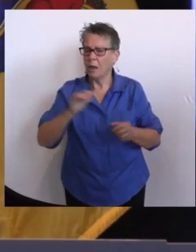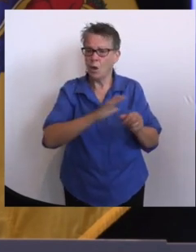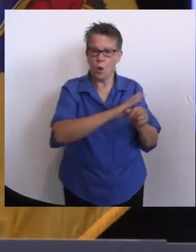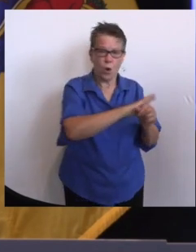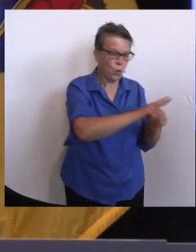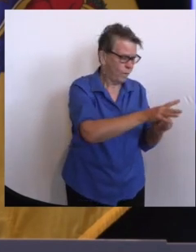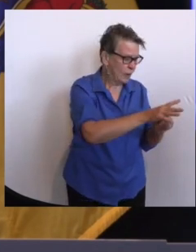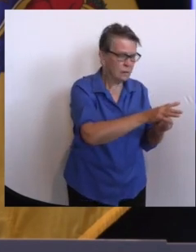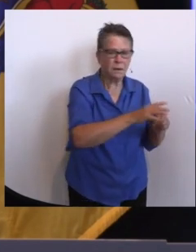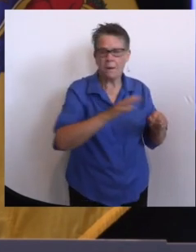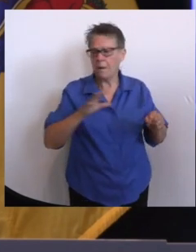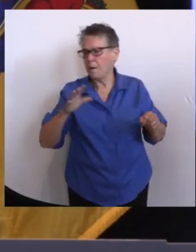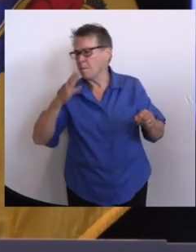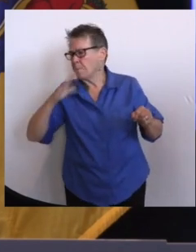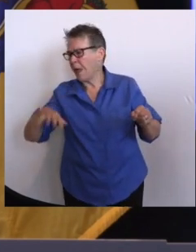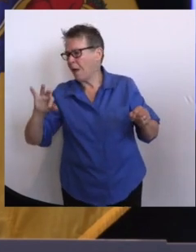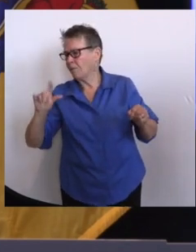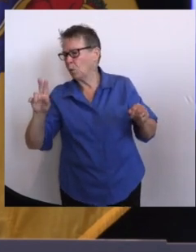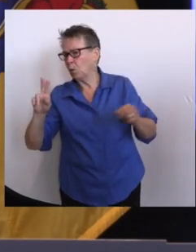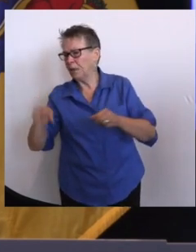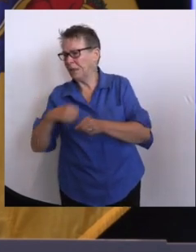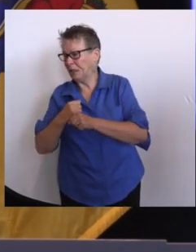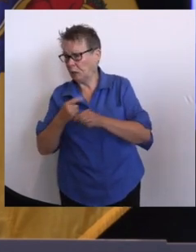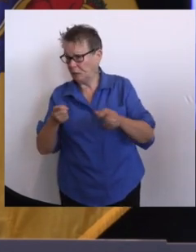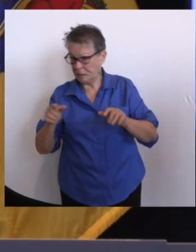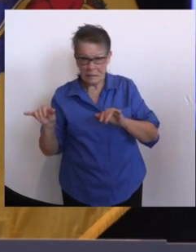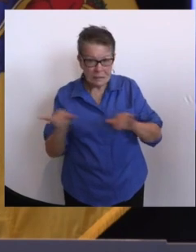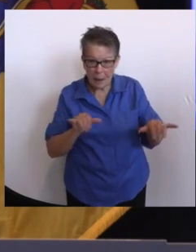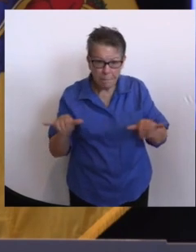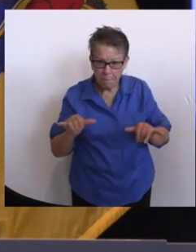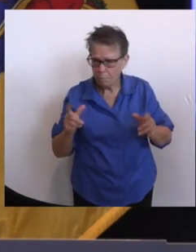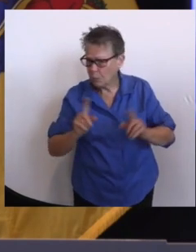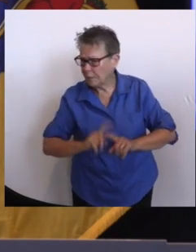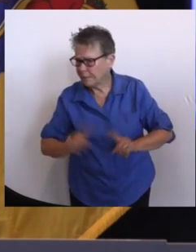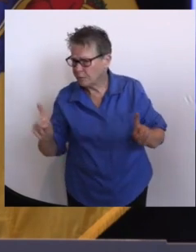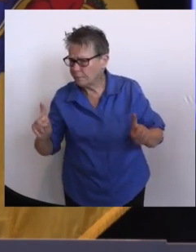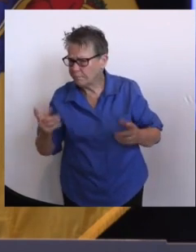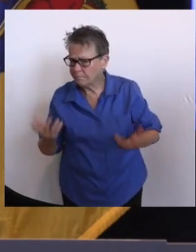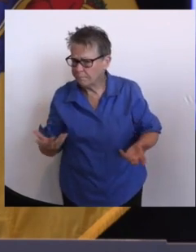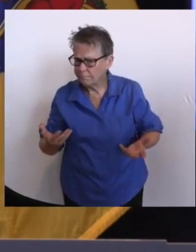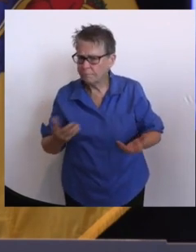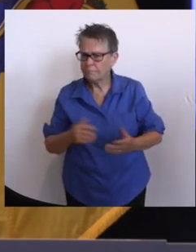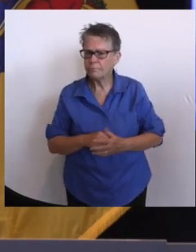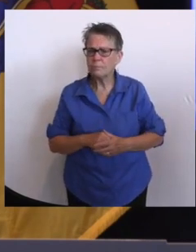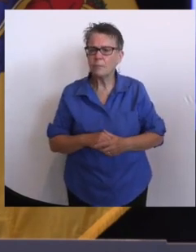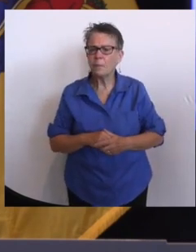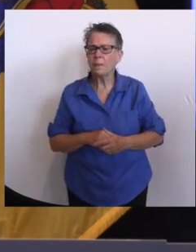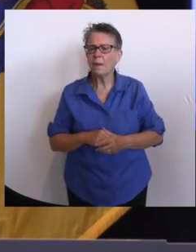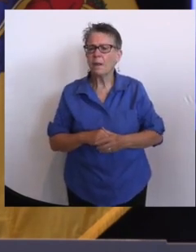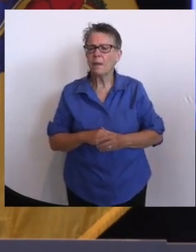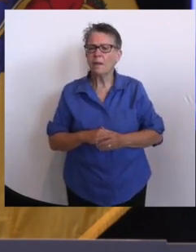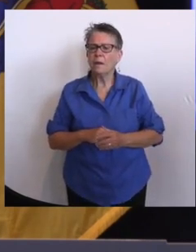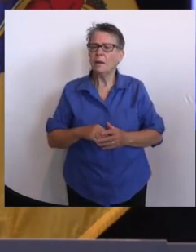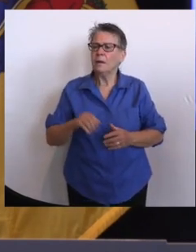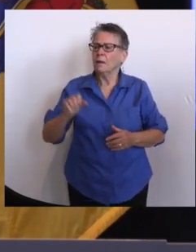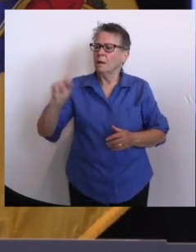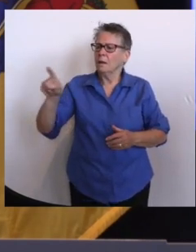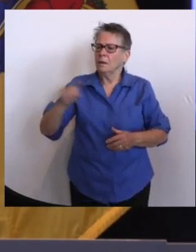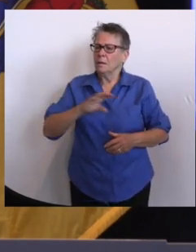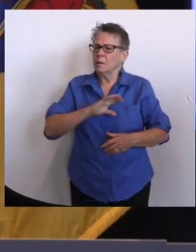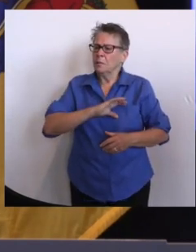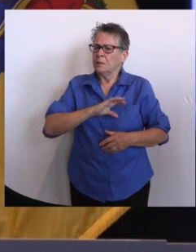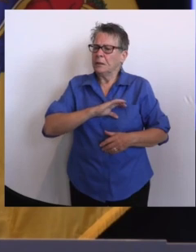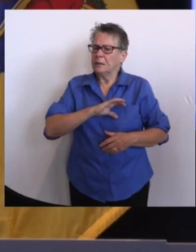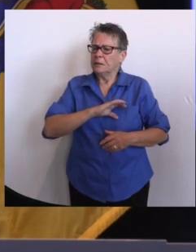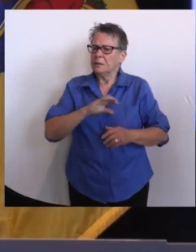you confirm the 30th fatality? Was that a person who was missing? And is there anyone left still missing from the storm? And I'd just like to ask you